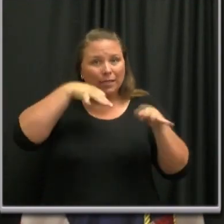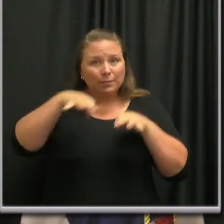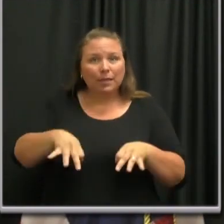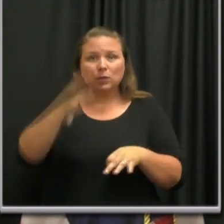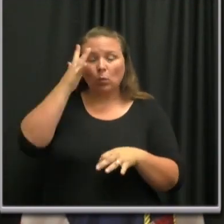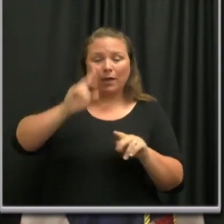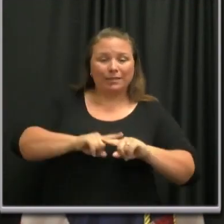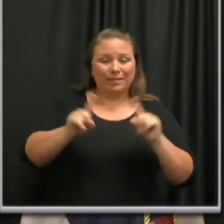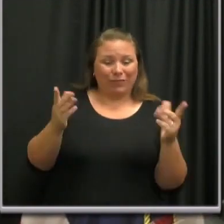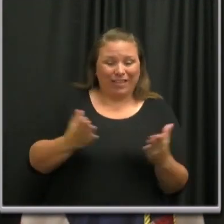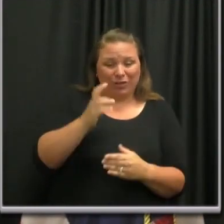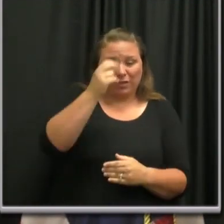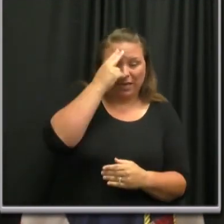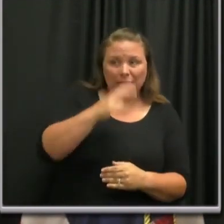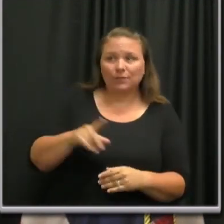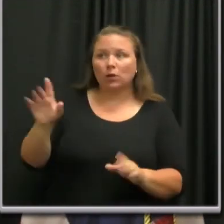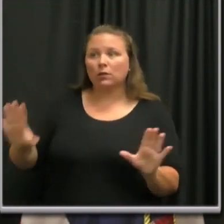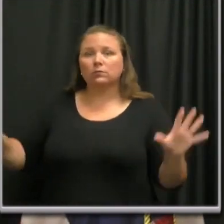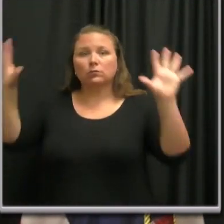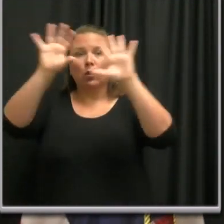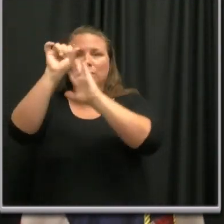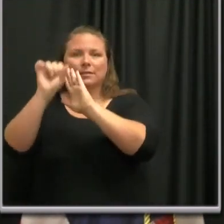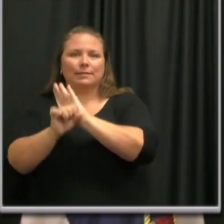difference between Nashville and the rest of the state.